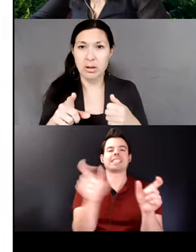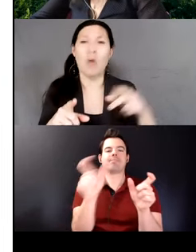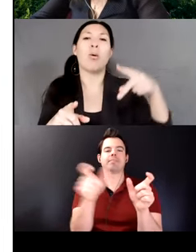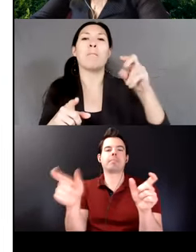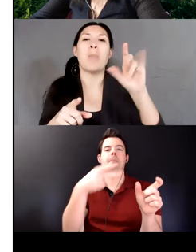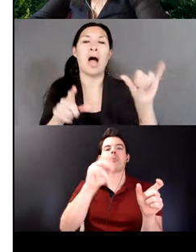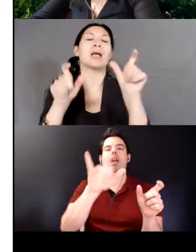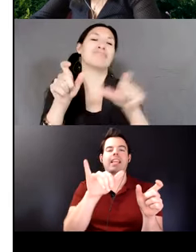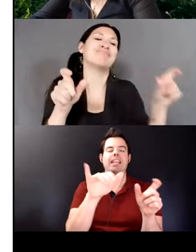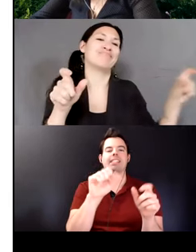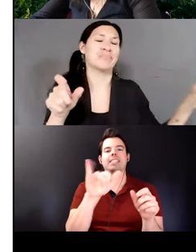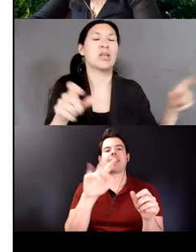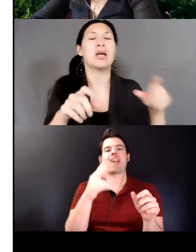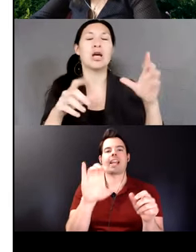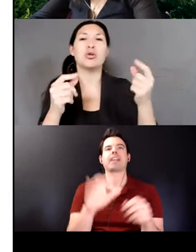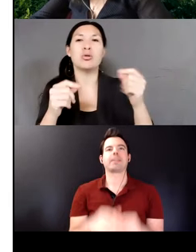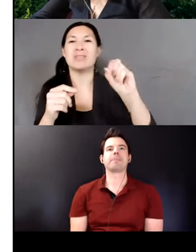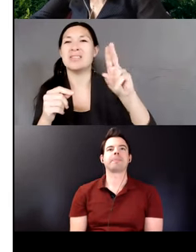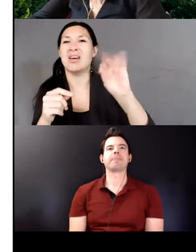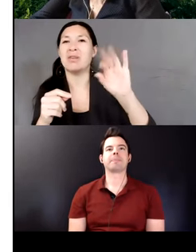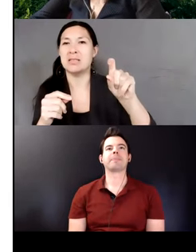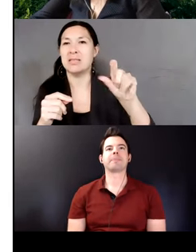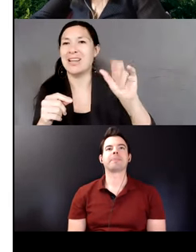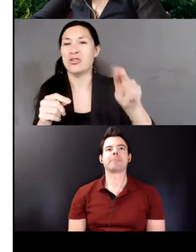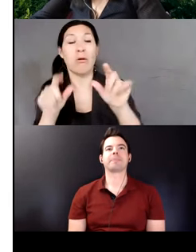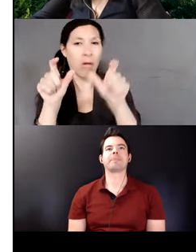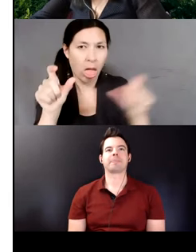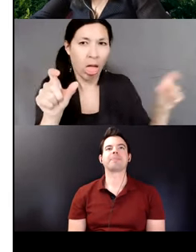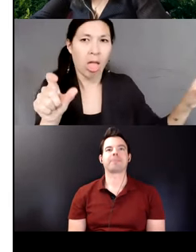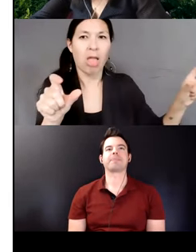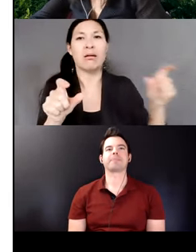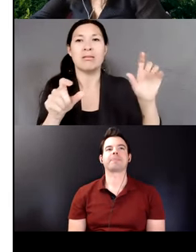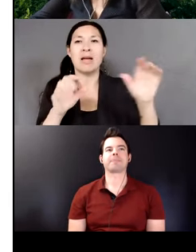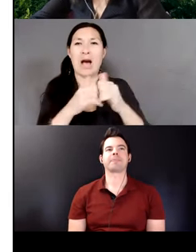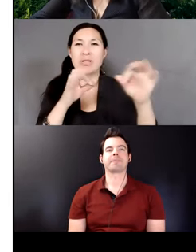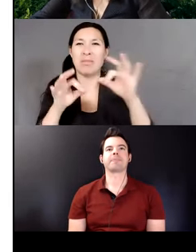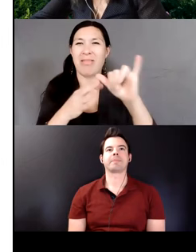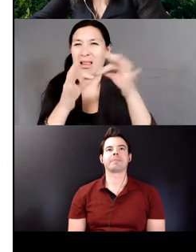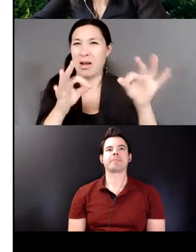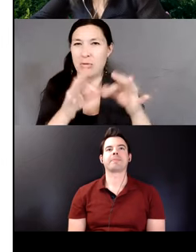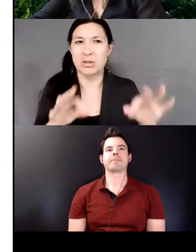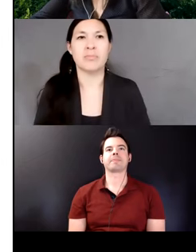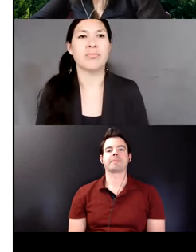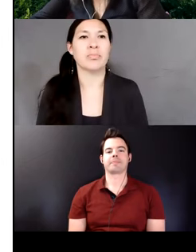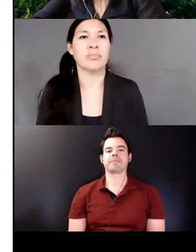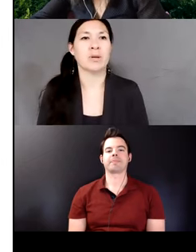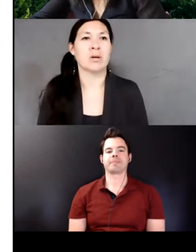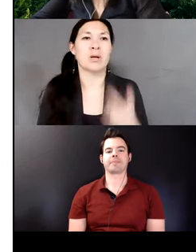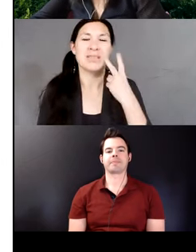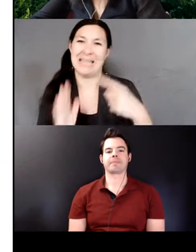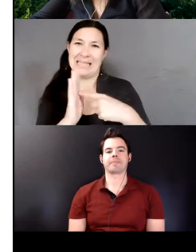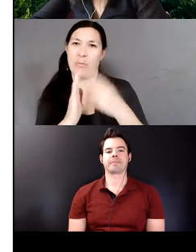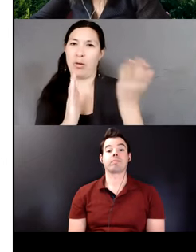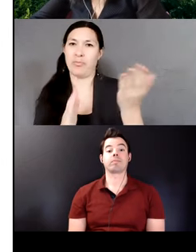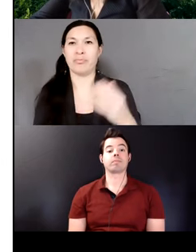In Quechua, I can say examples as in one, which means